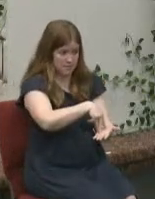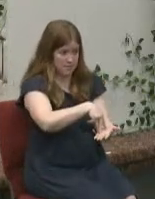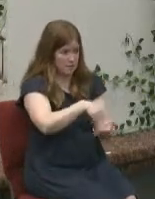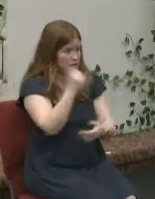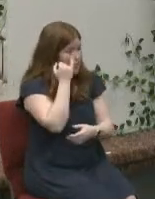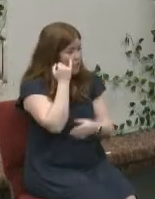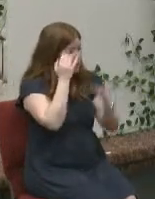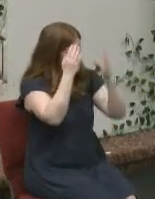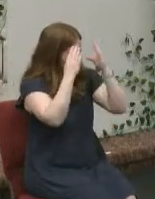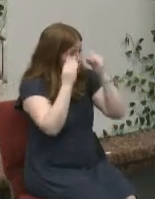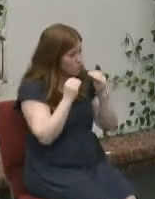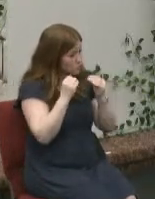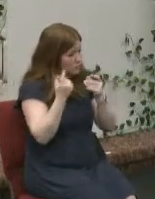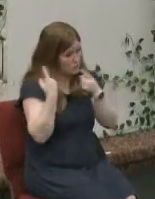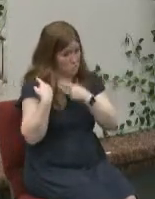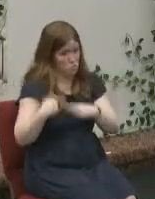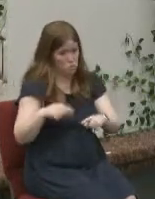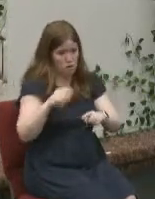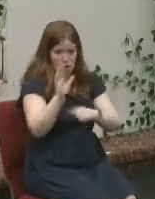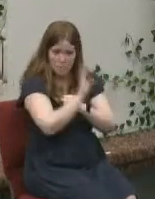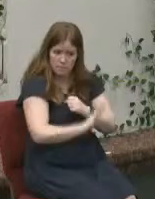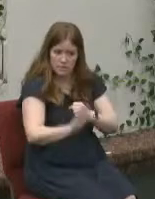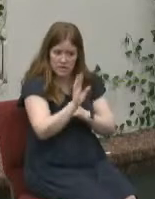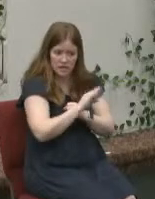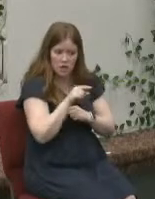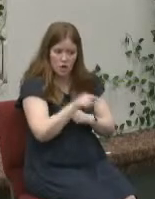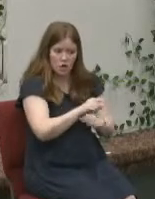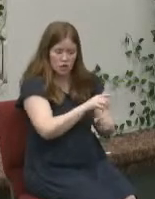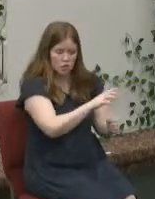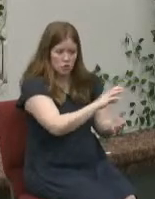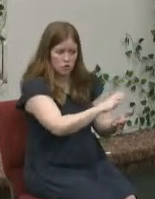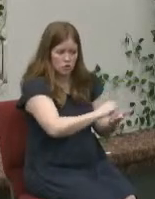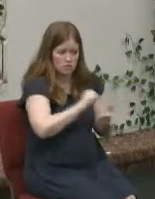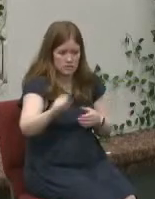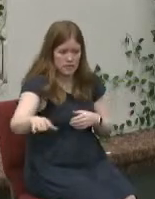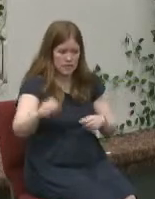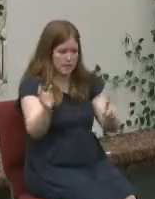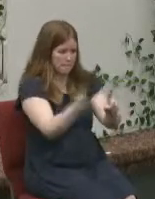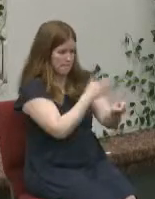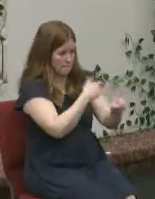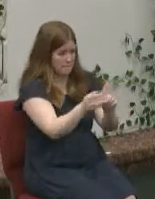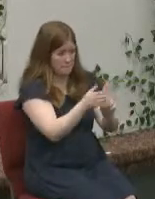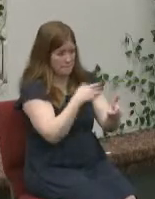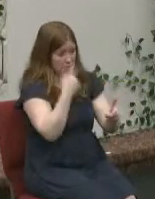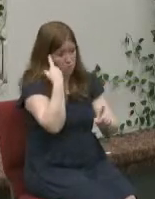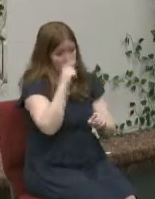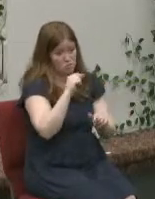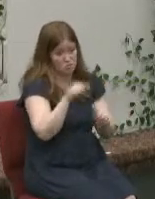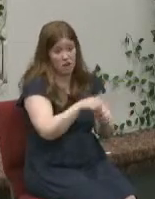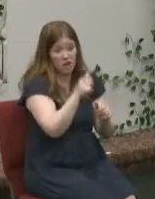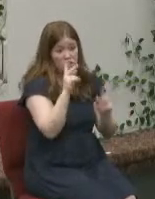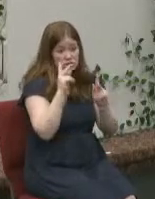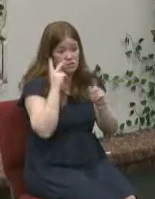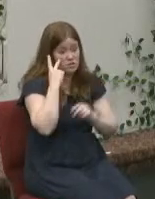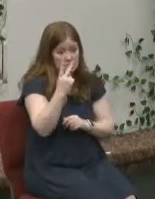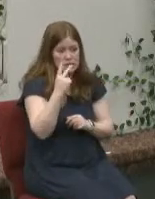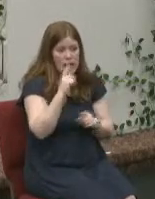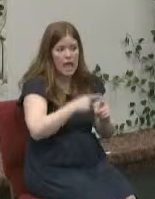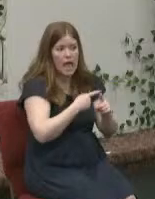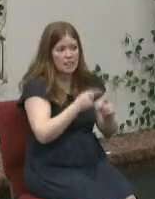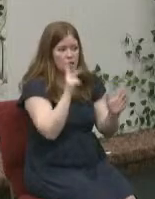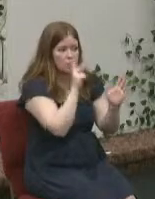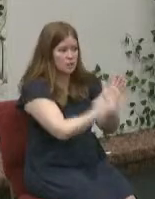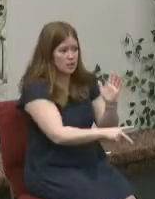you fall asleep while you're on duty you will be taken and beaten publicly and then you will be killed and